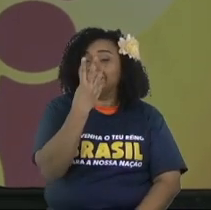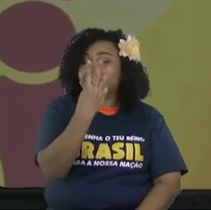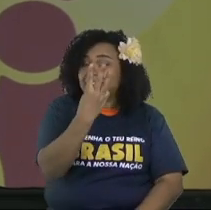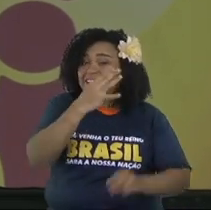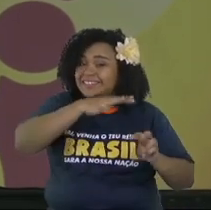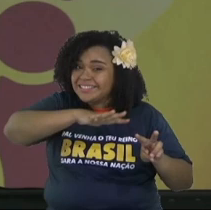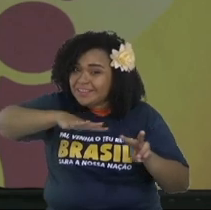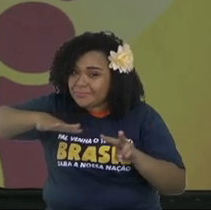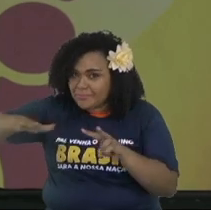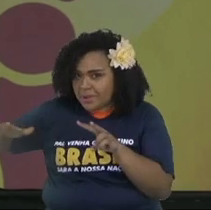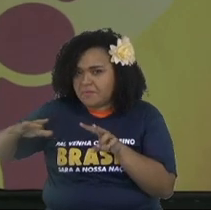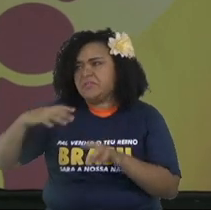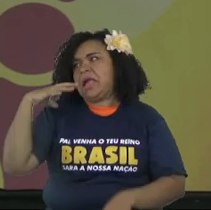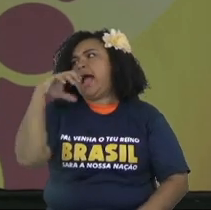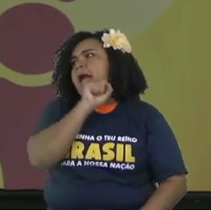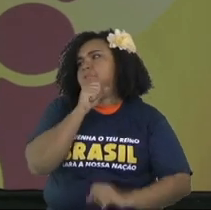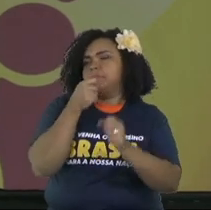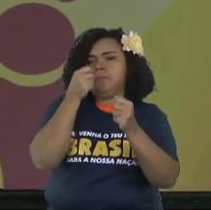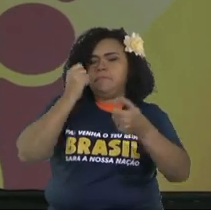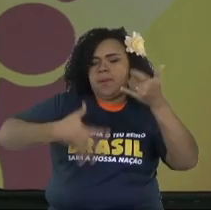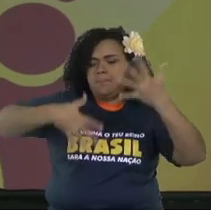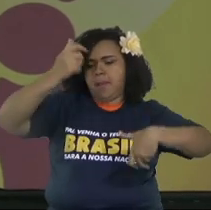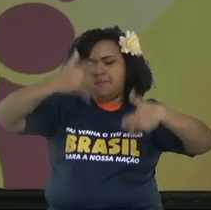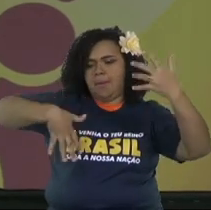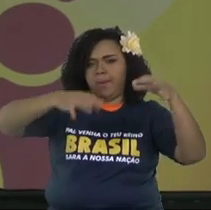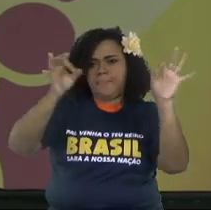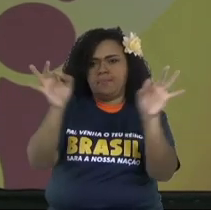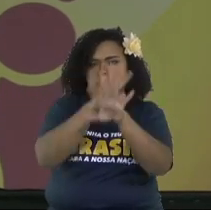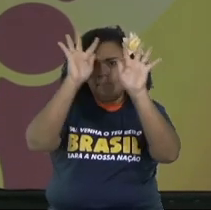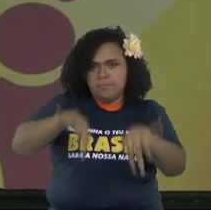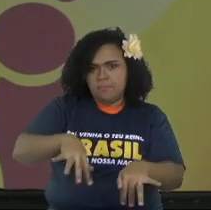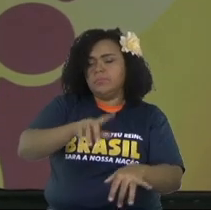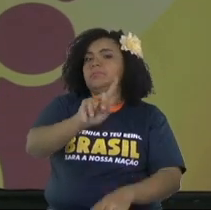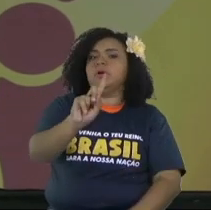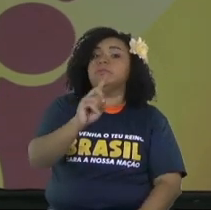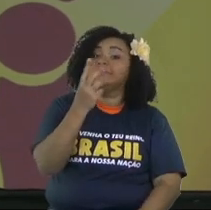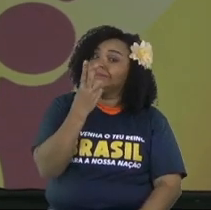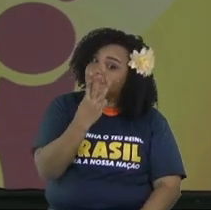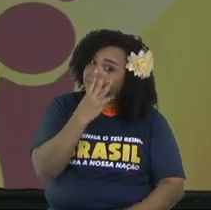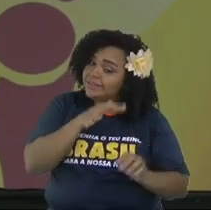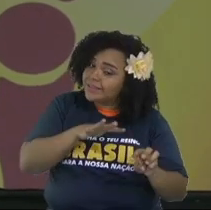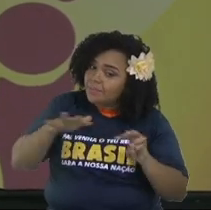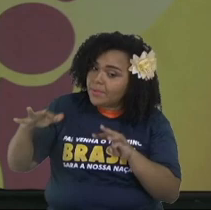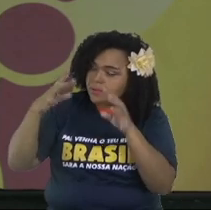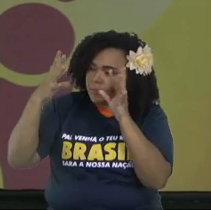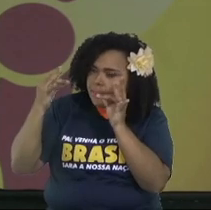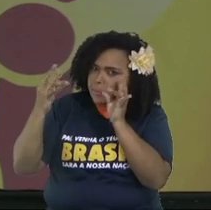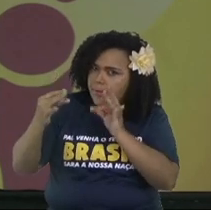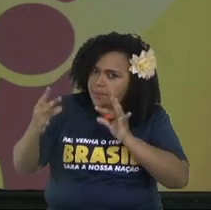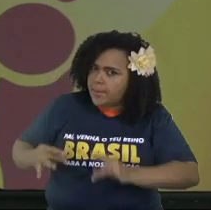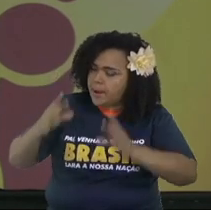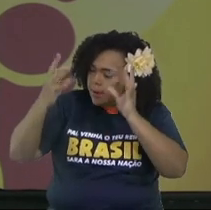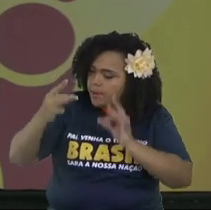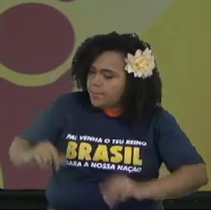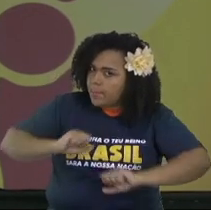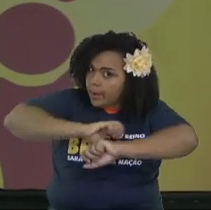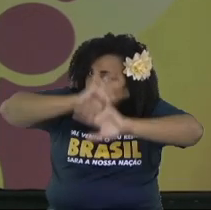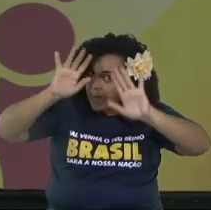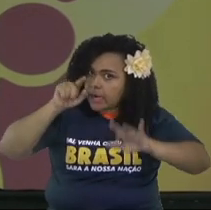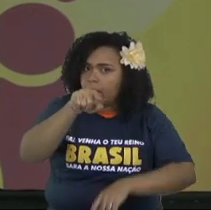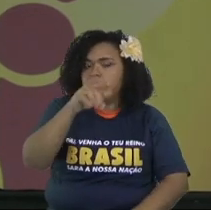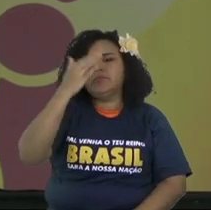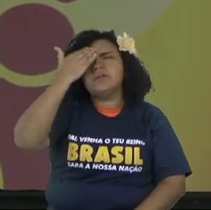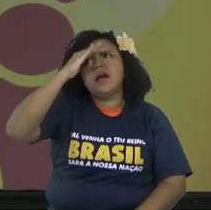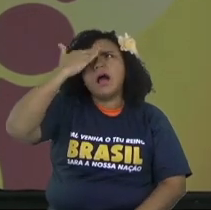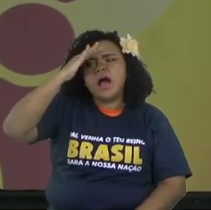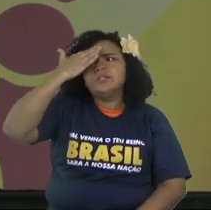I know that because I already preached this three times today. It's not going to be two, it's going to be three. And tonight we're going